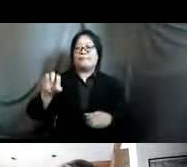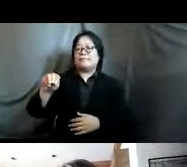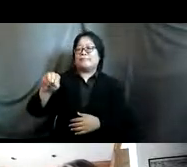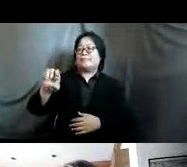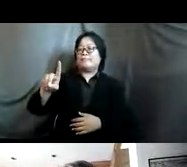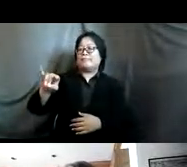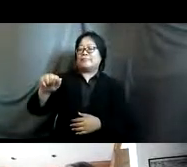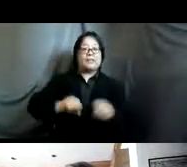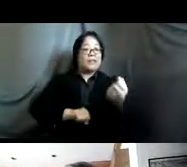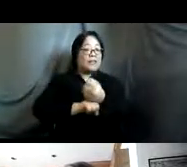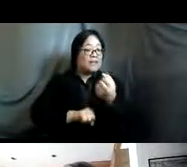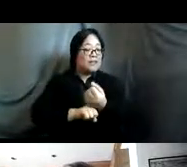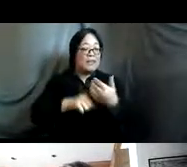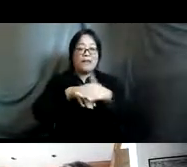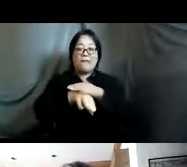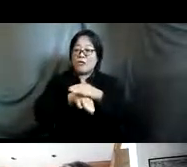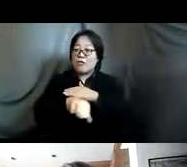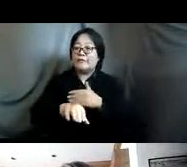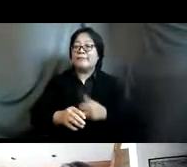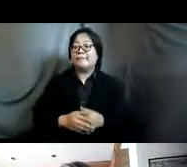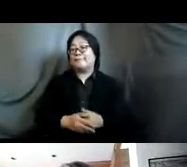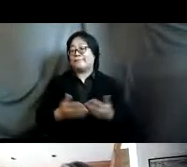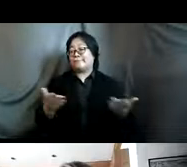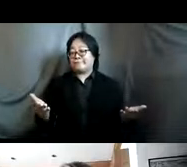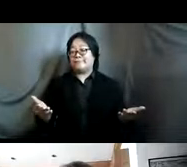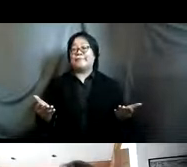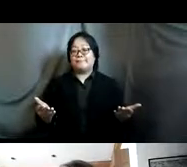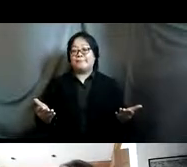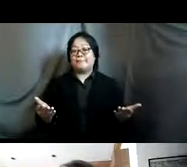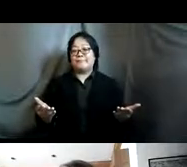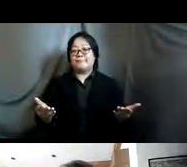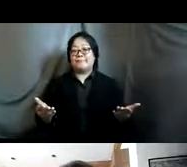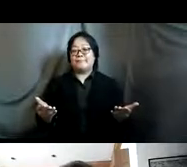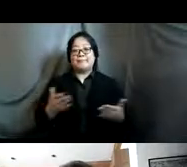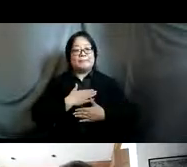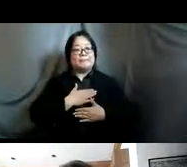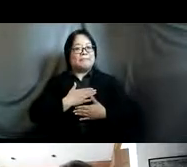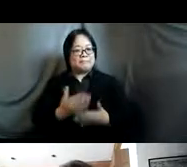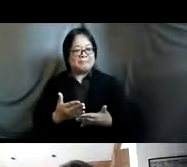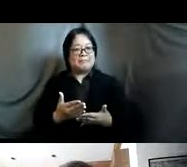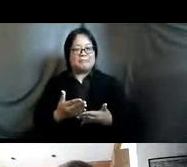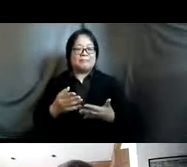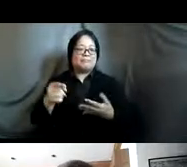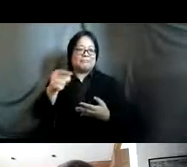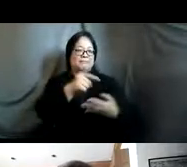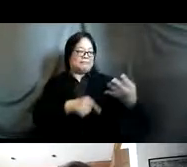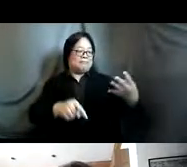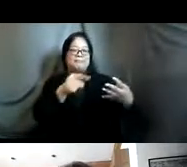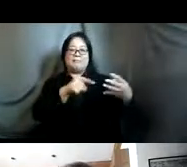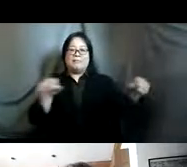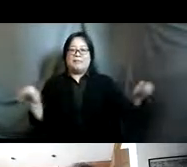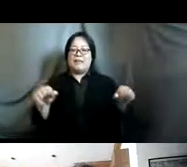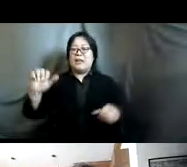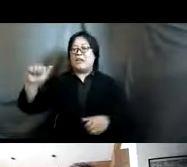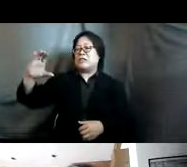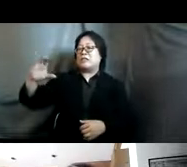using your social media networks to to to make commitments around this around this uh around this action group and looking